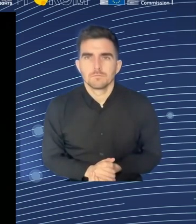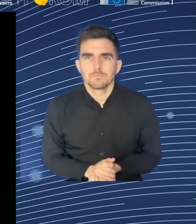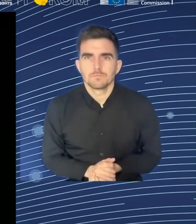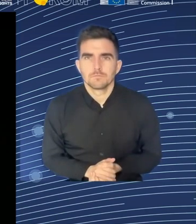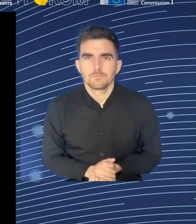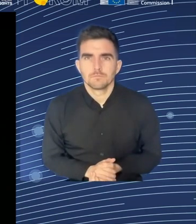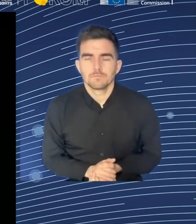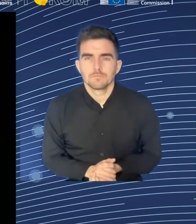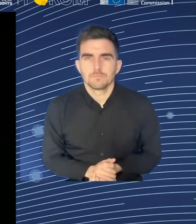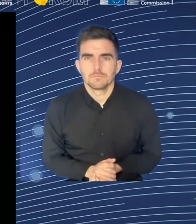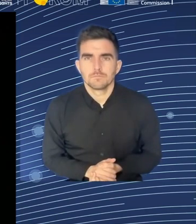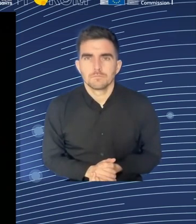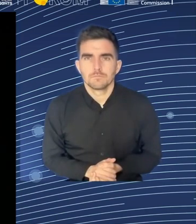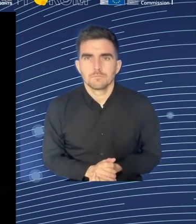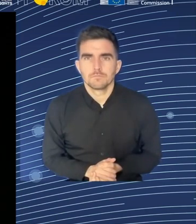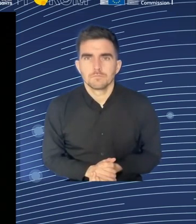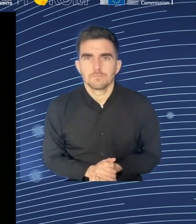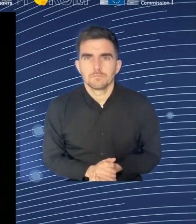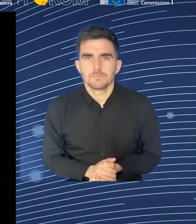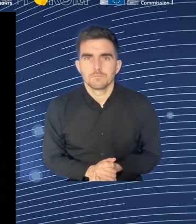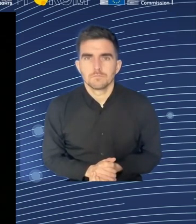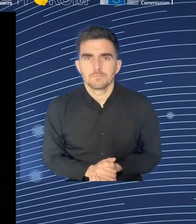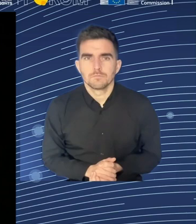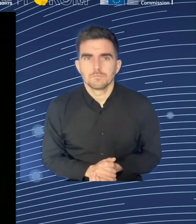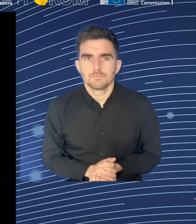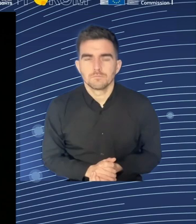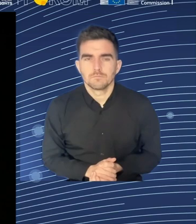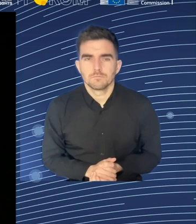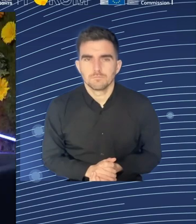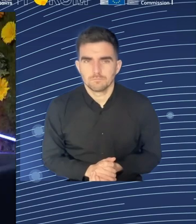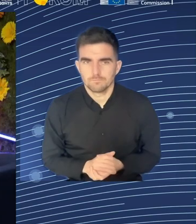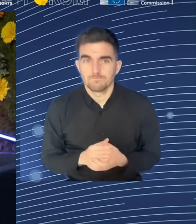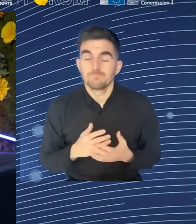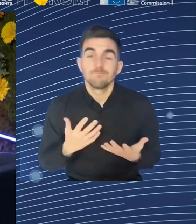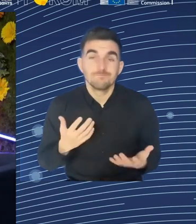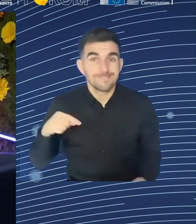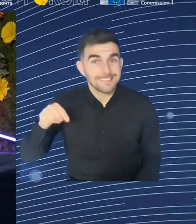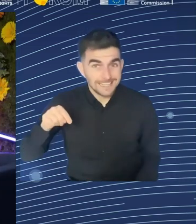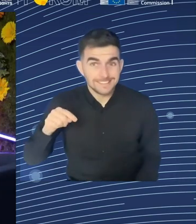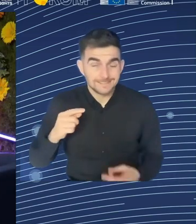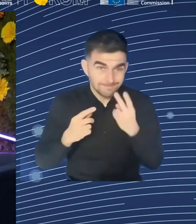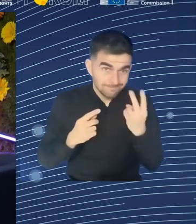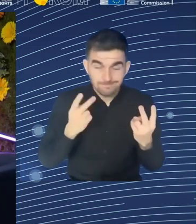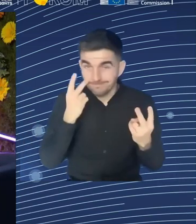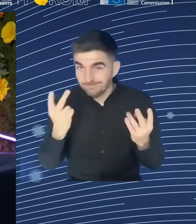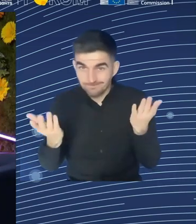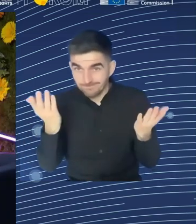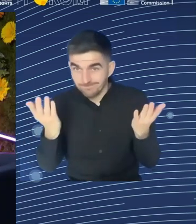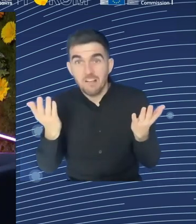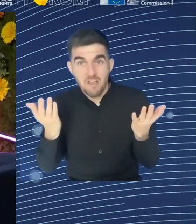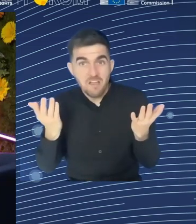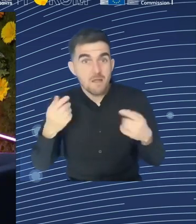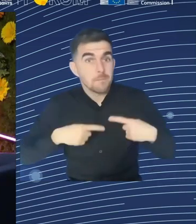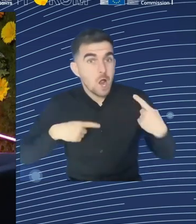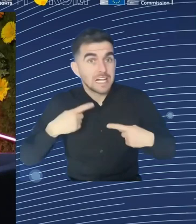politically, there will be more support for the political acceptance of the migrants. Thank you. Thank you. Sarah, you wanted to intervene. If I can ask you to do so